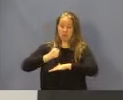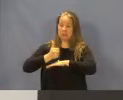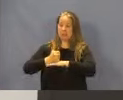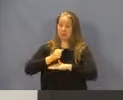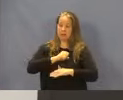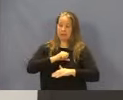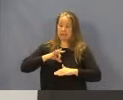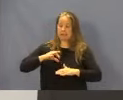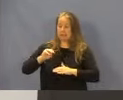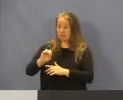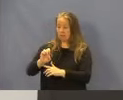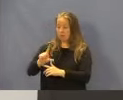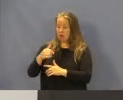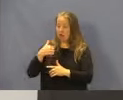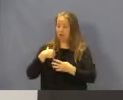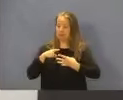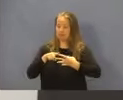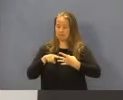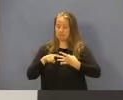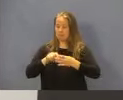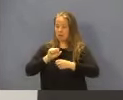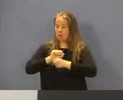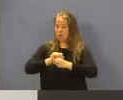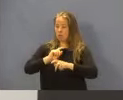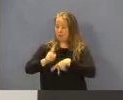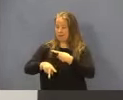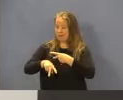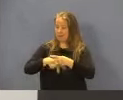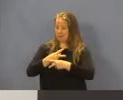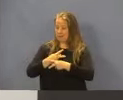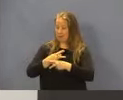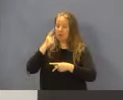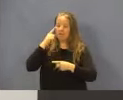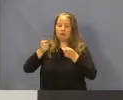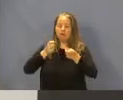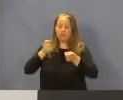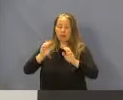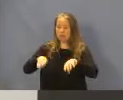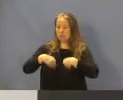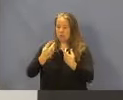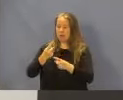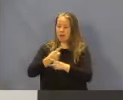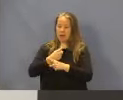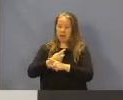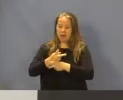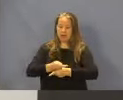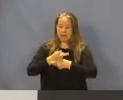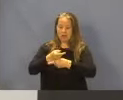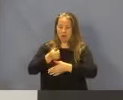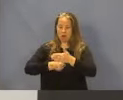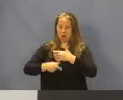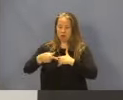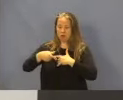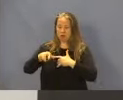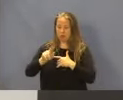model consisting of four employee types to manage and provide adequate care within the QRTP.